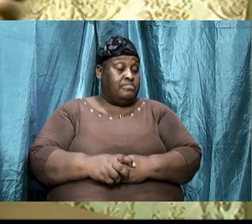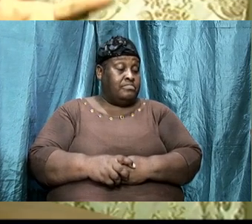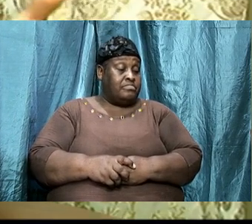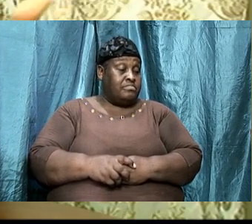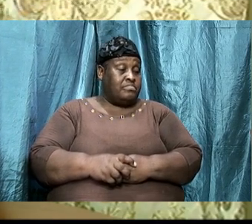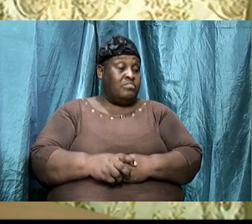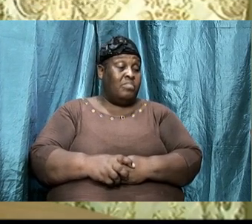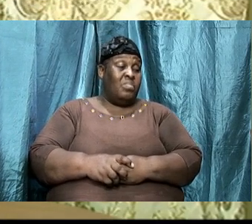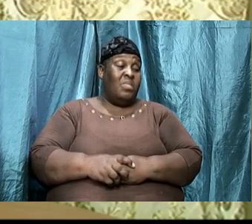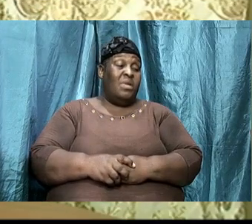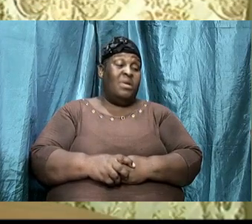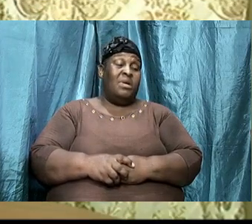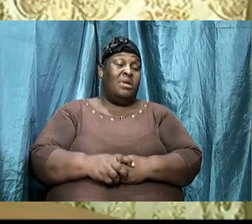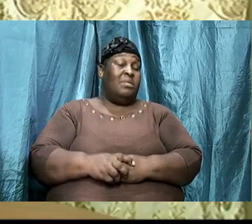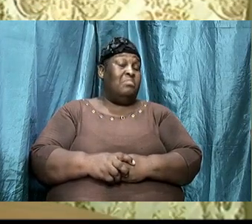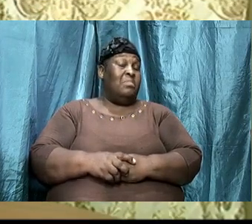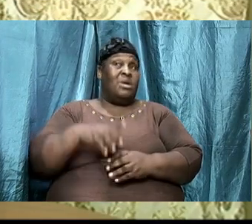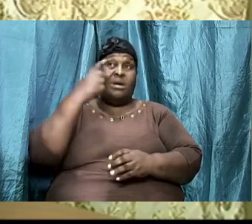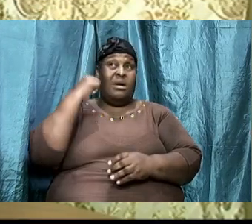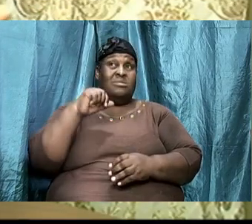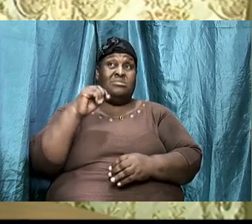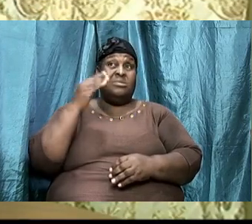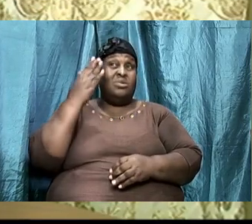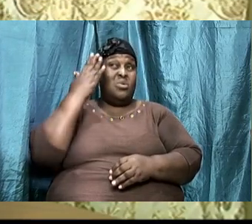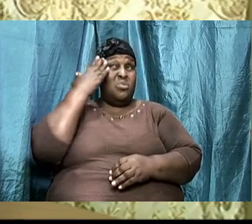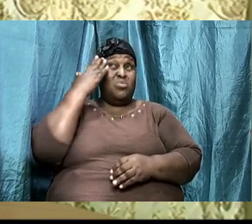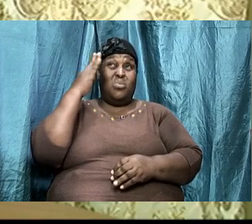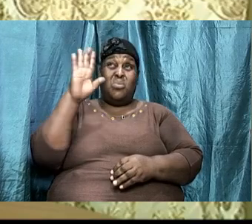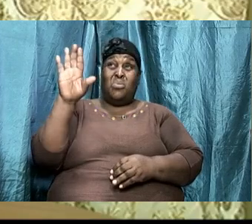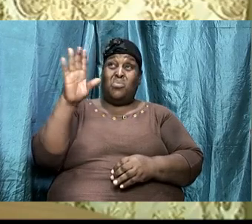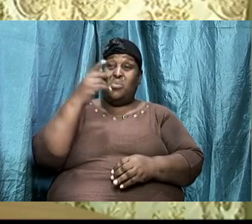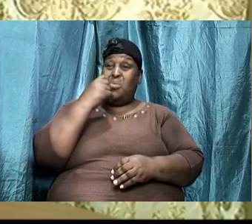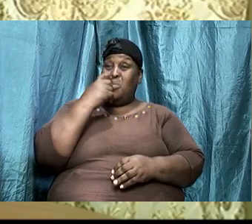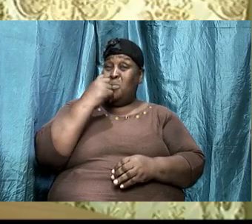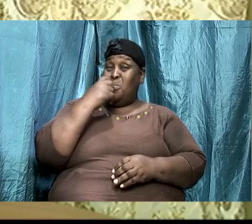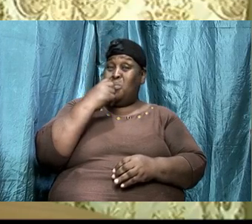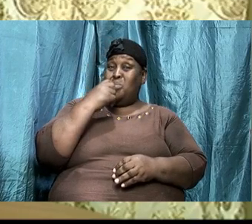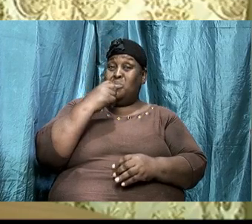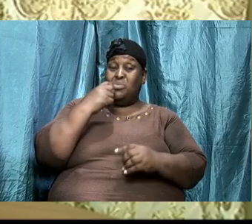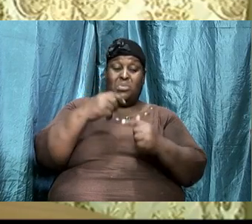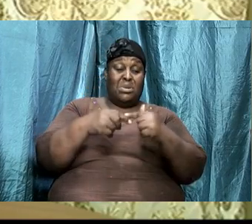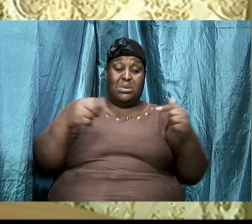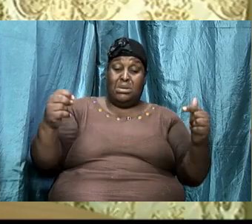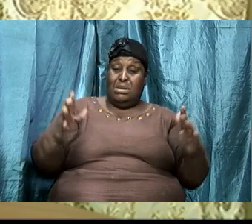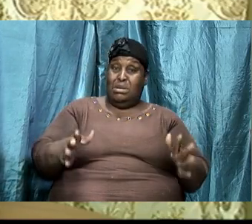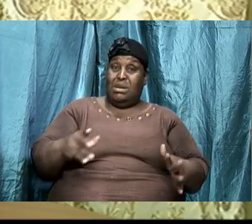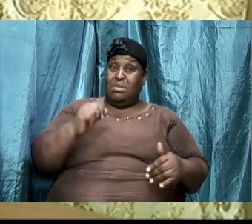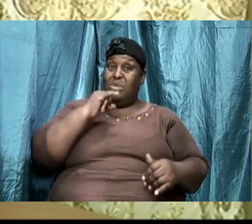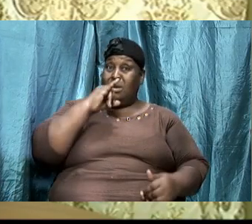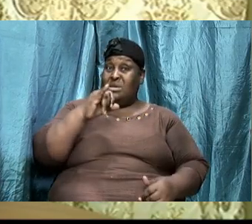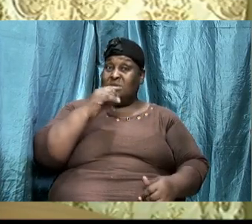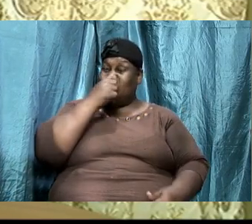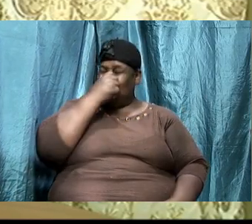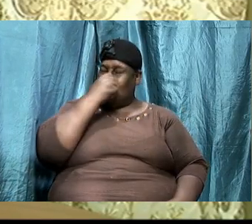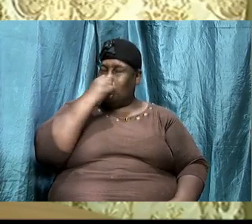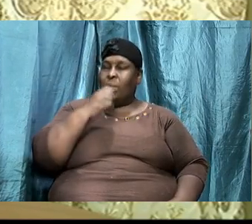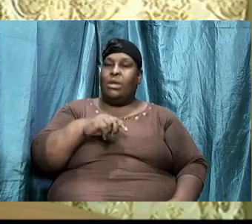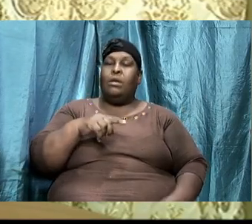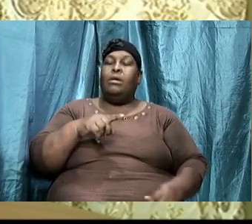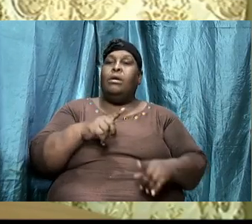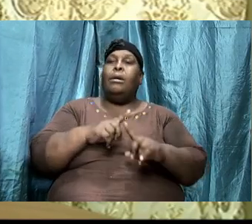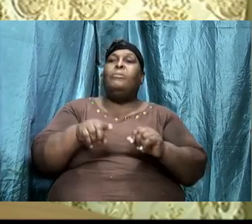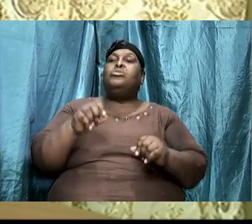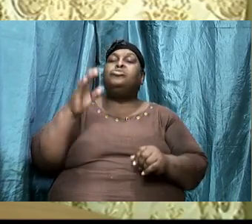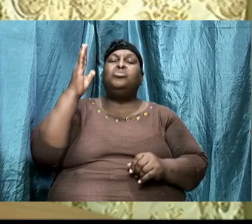Because, we don't even know who the enemy is. We don't even know who is it that we are up against. But, we know from reading the